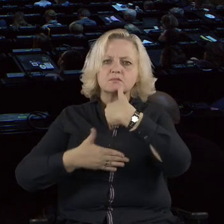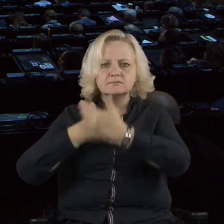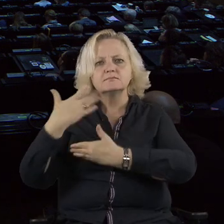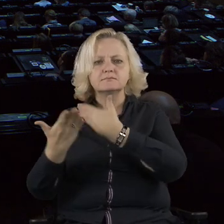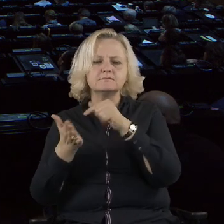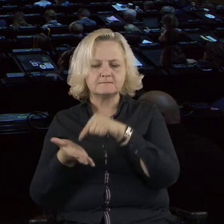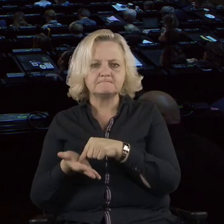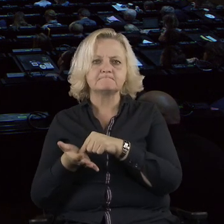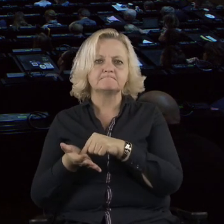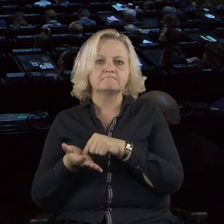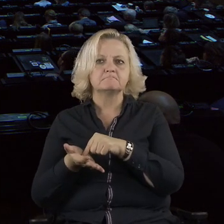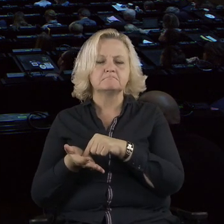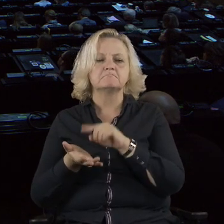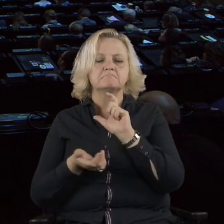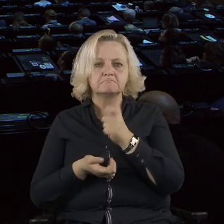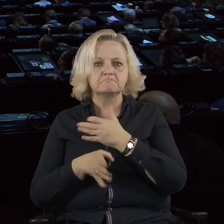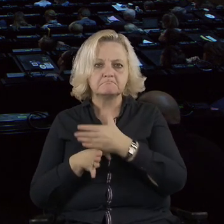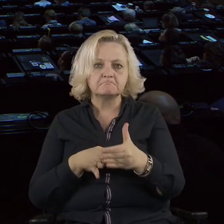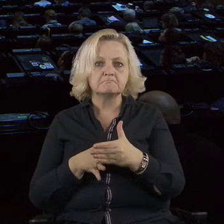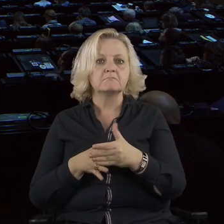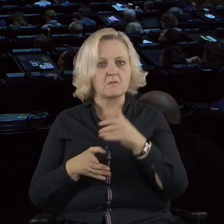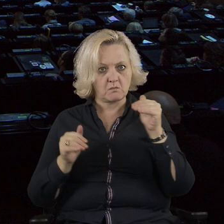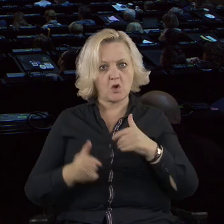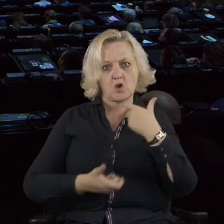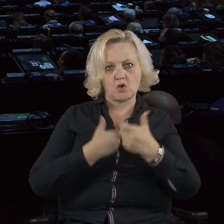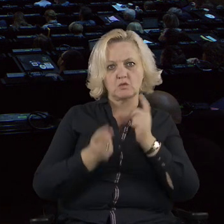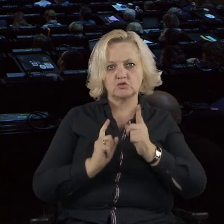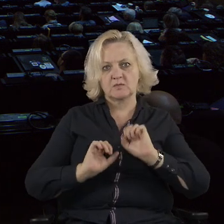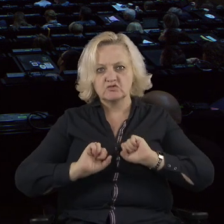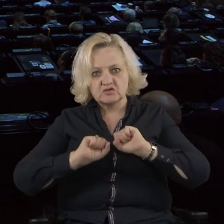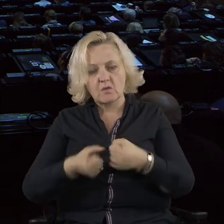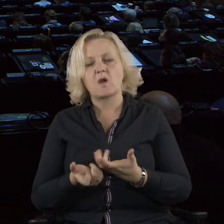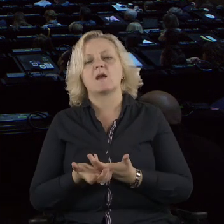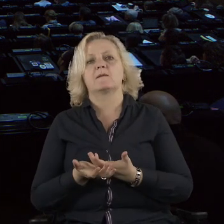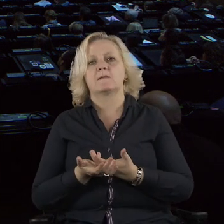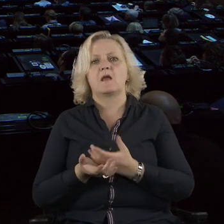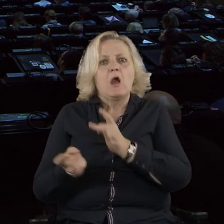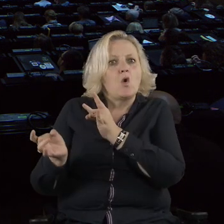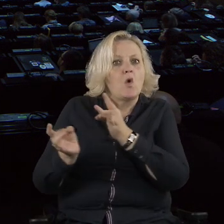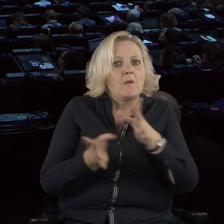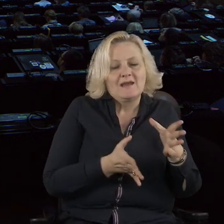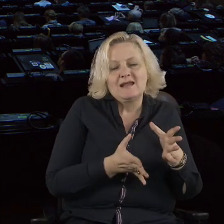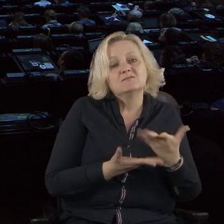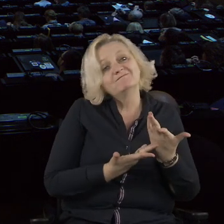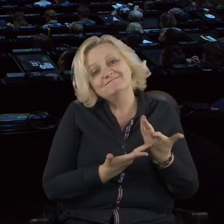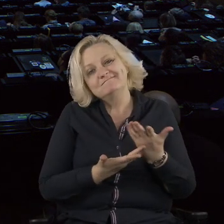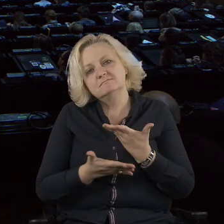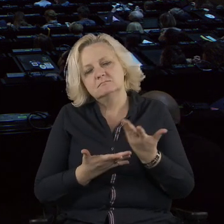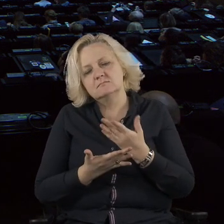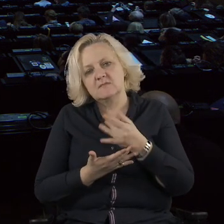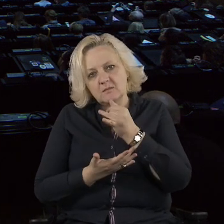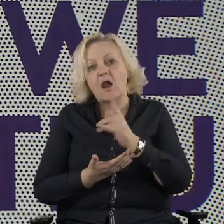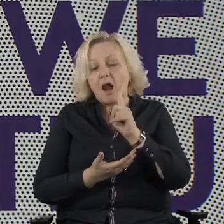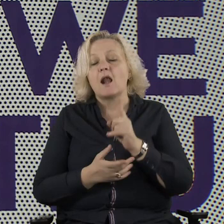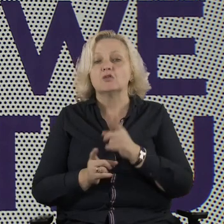react quickly and it also allowed us to think on our feet. Besides, there was something else that we did which brought this